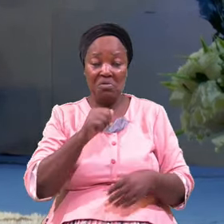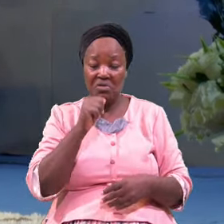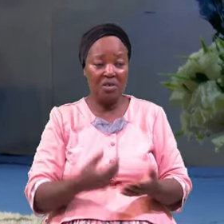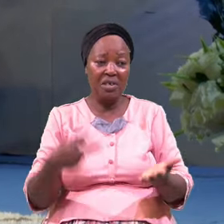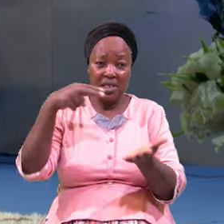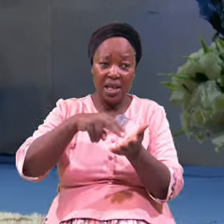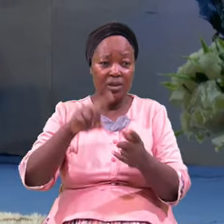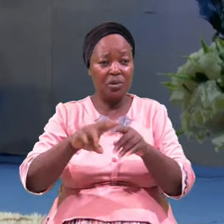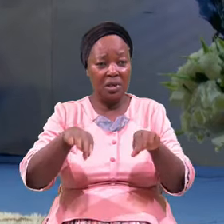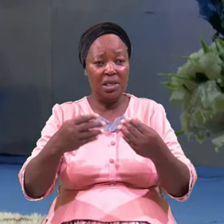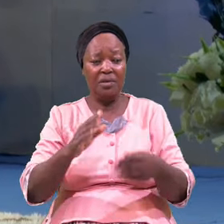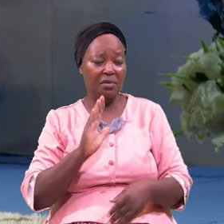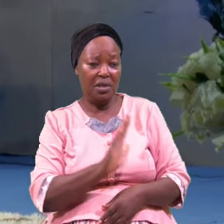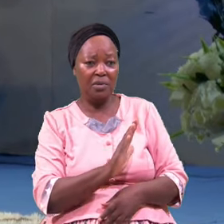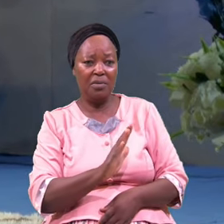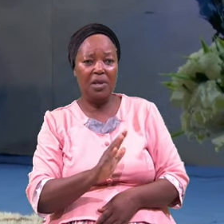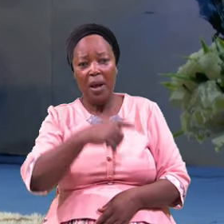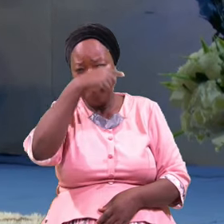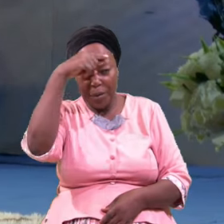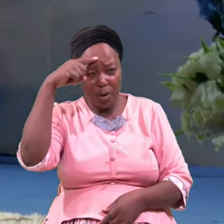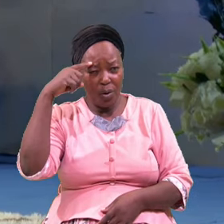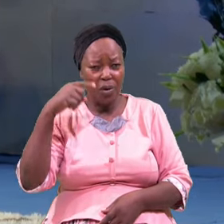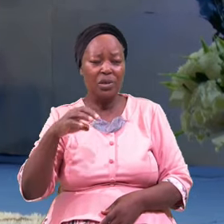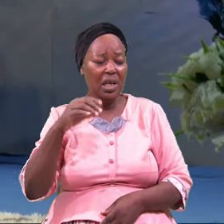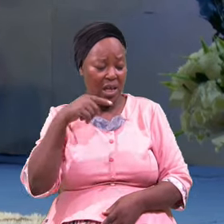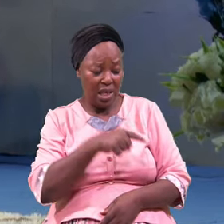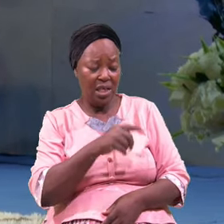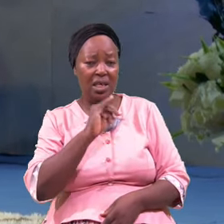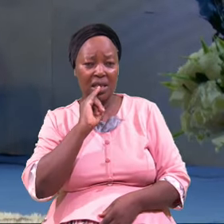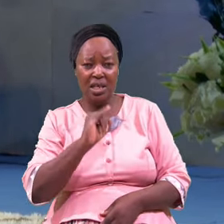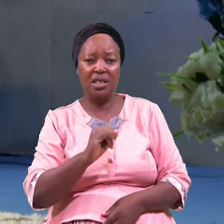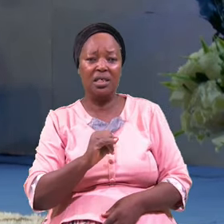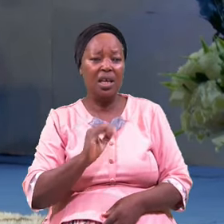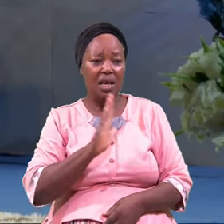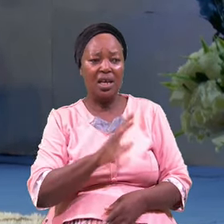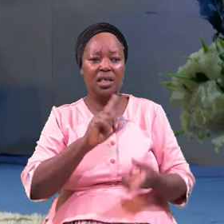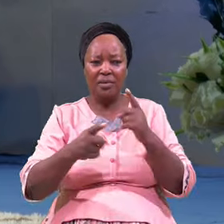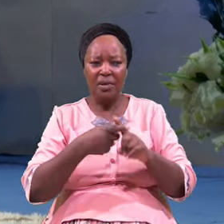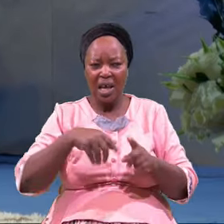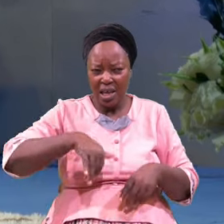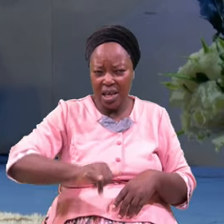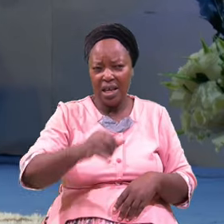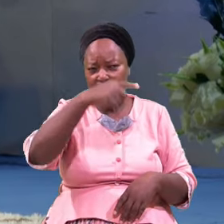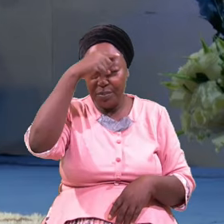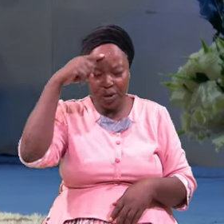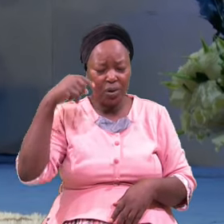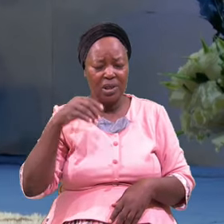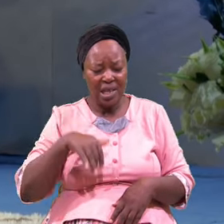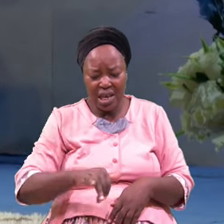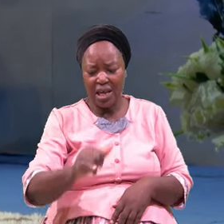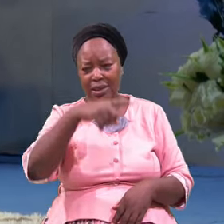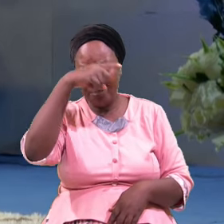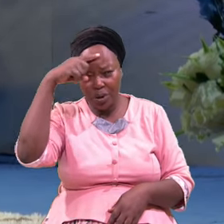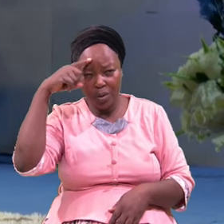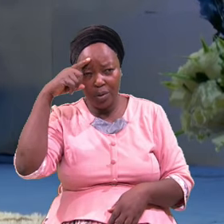And Give Him Because He Is His Friend Yet Because Yet Because